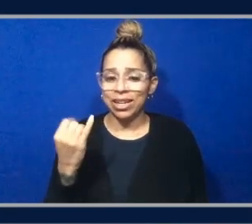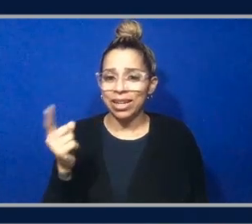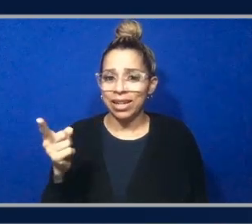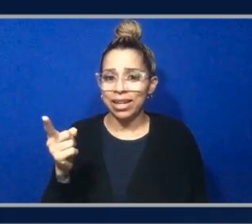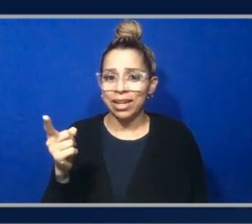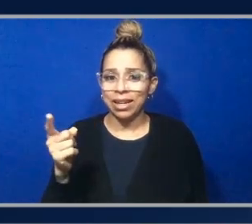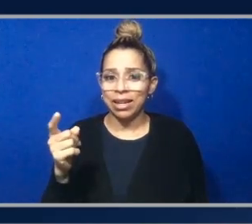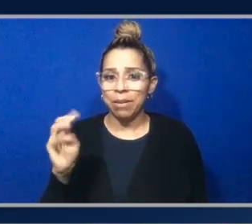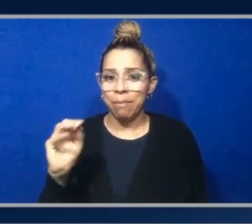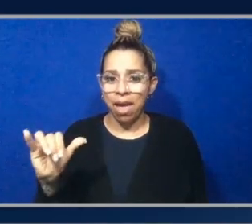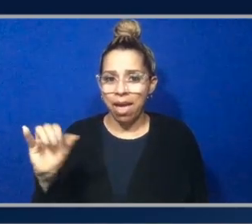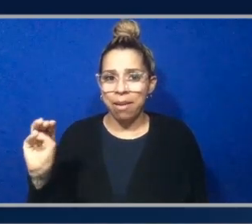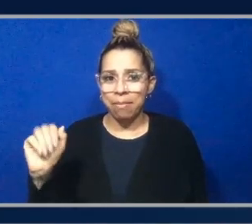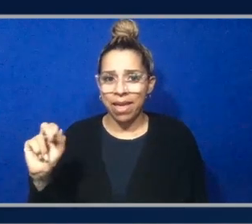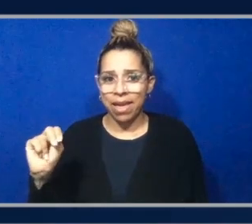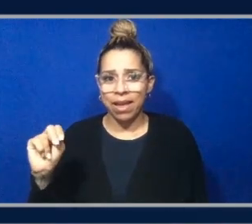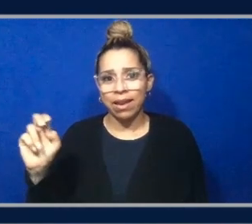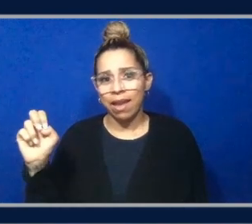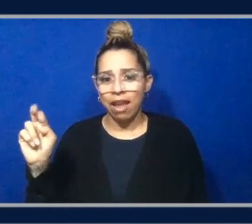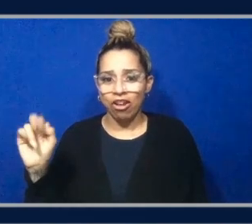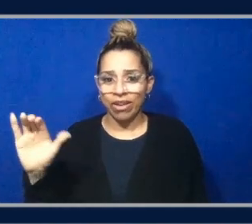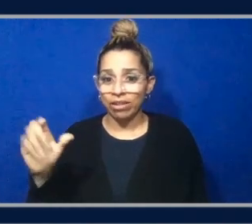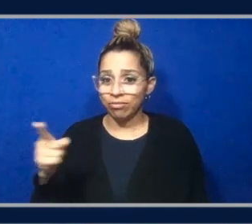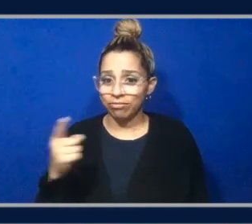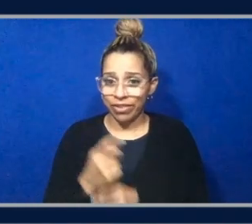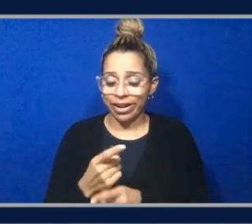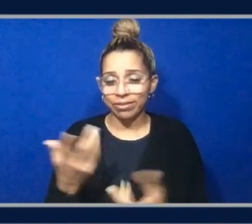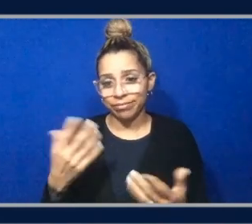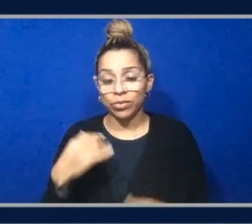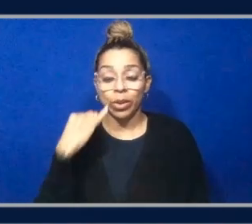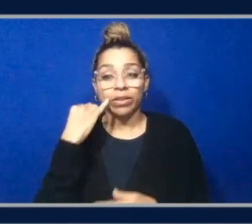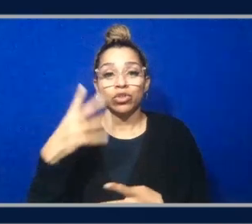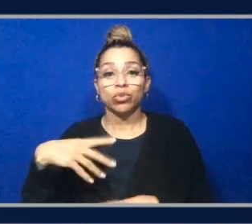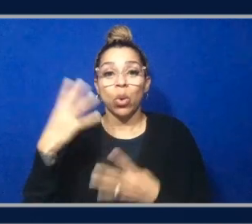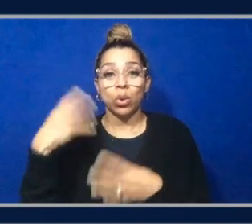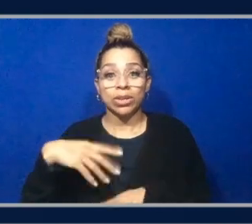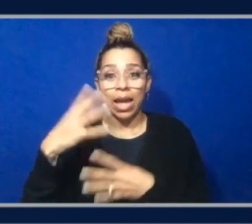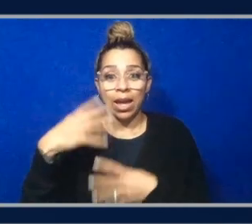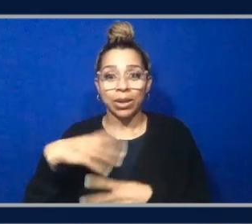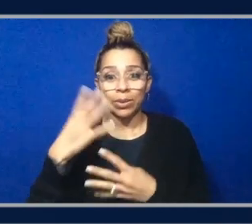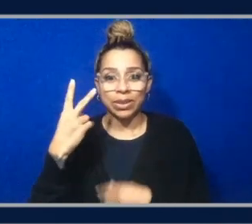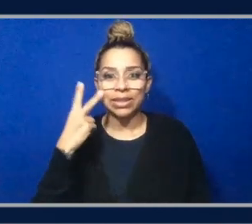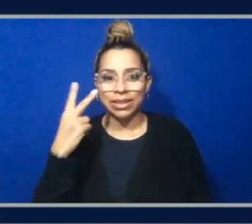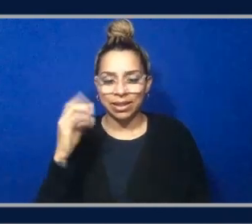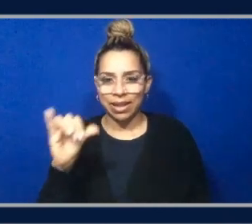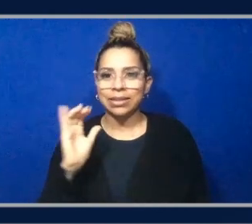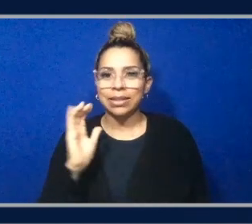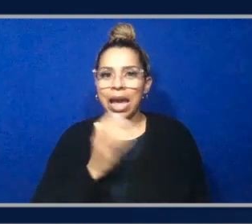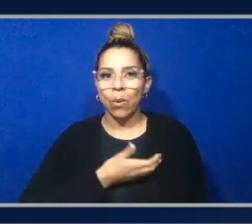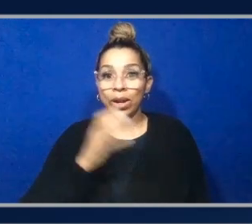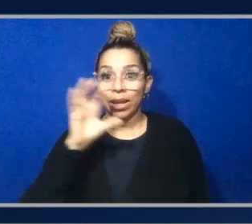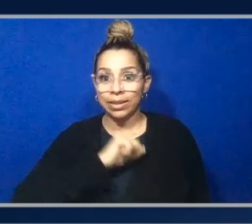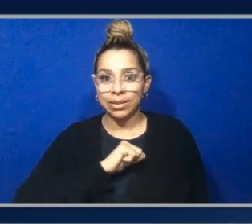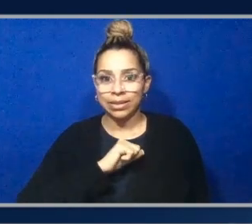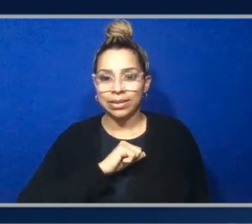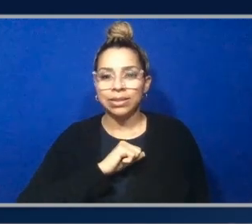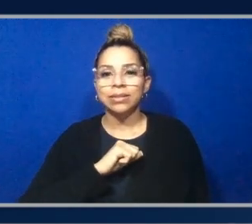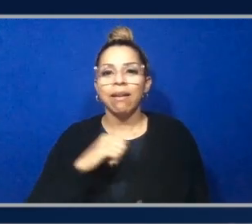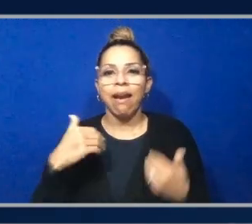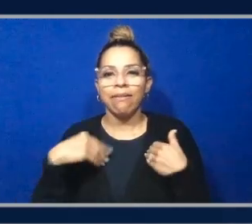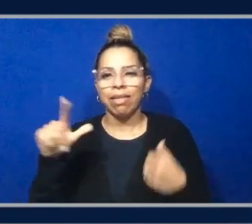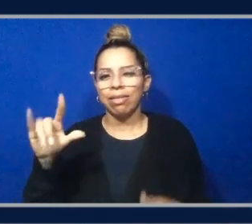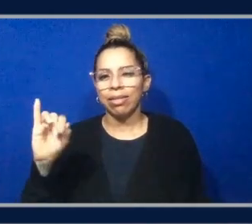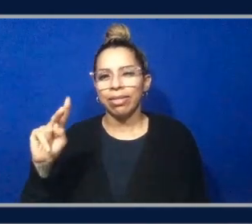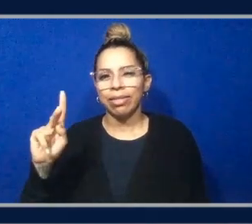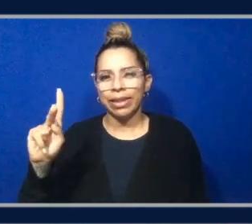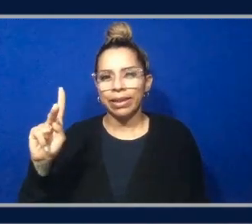So if we scroll down, well, we can see here, like on a, that was our guests. Yes. And it's giving us some links. So we click on the link, it'll talk about how